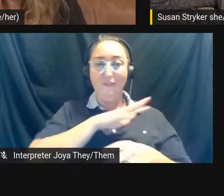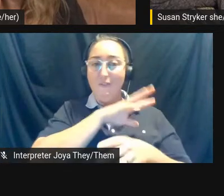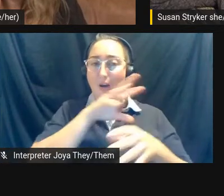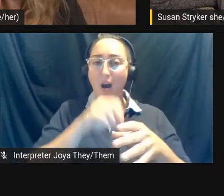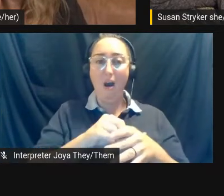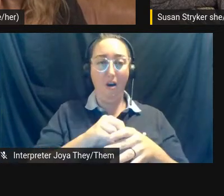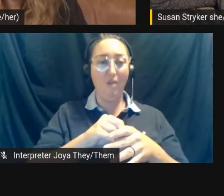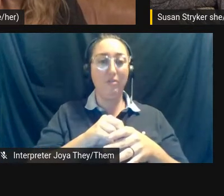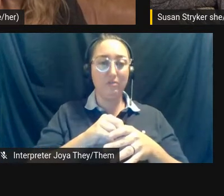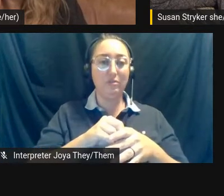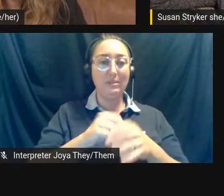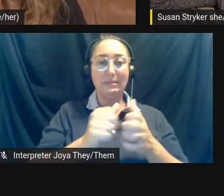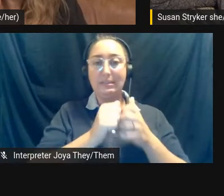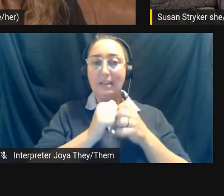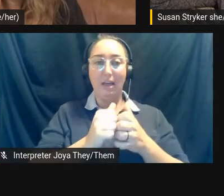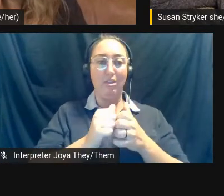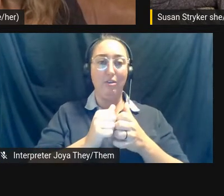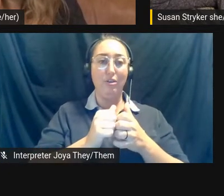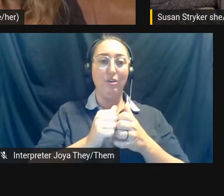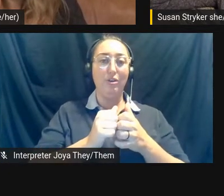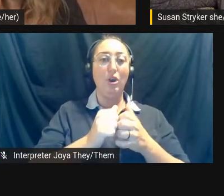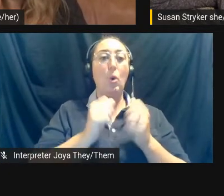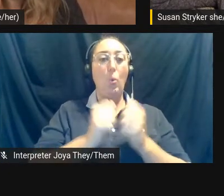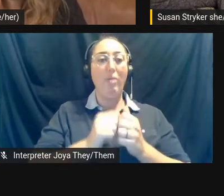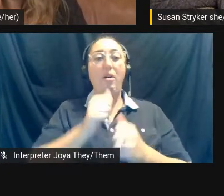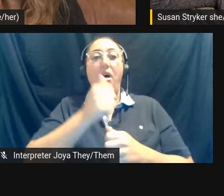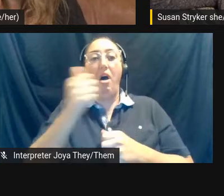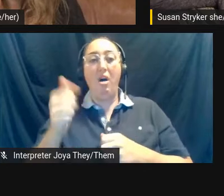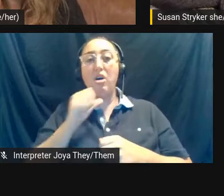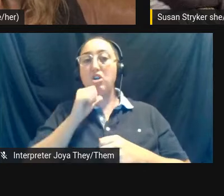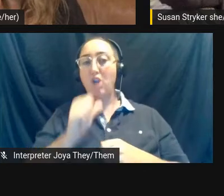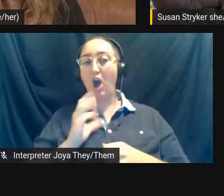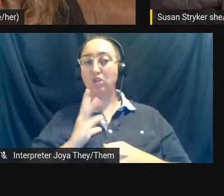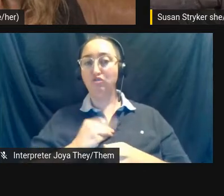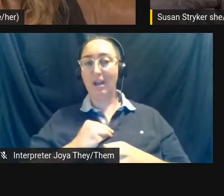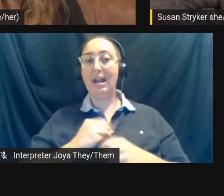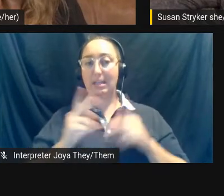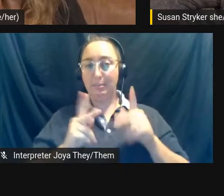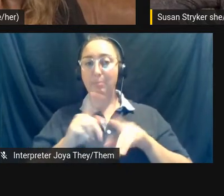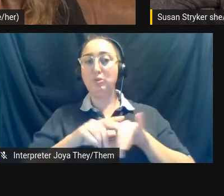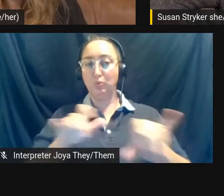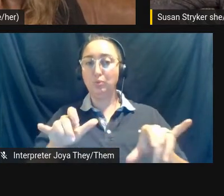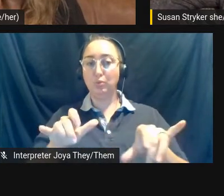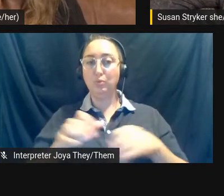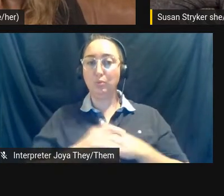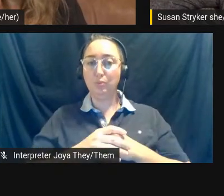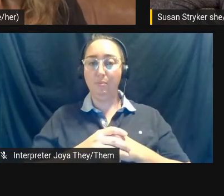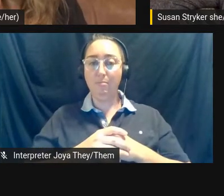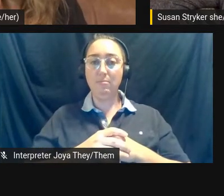in harmony with, um, non-trans, um, staffers and, and production as well.